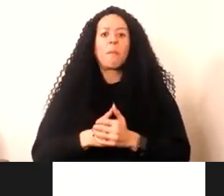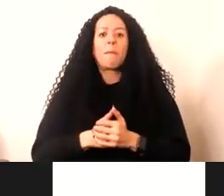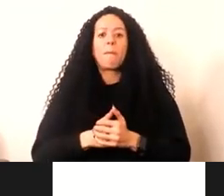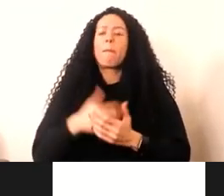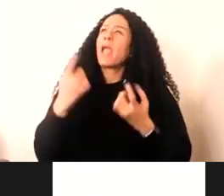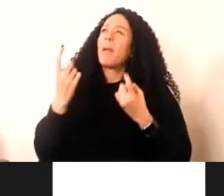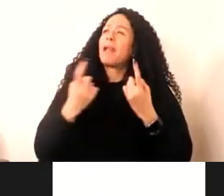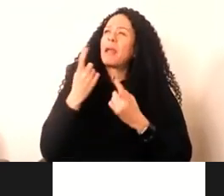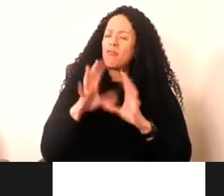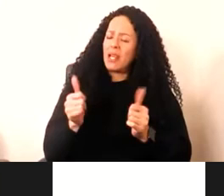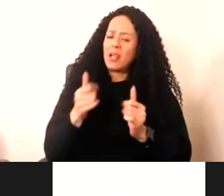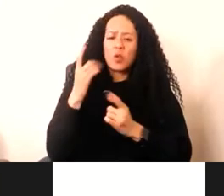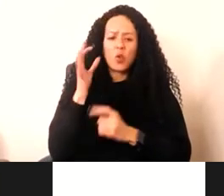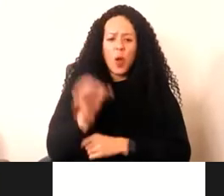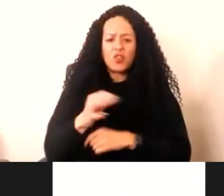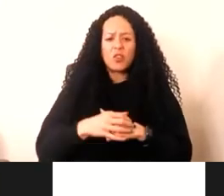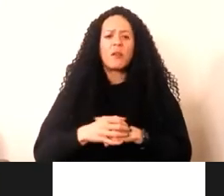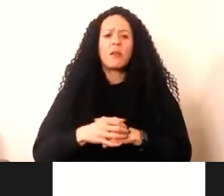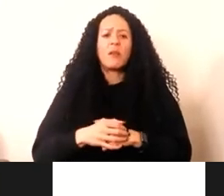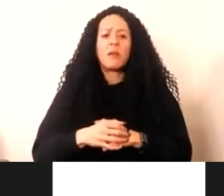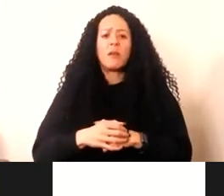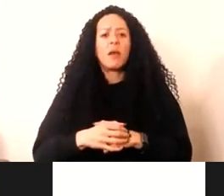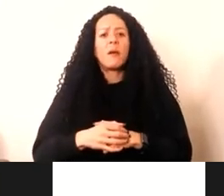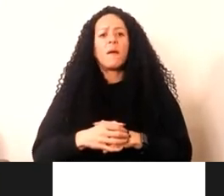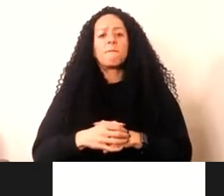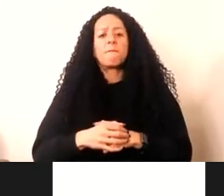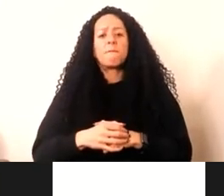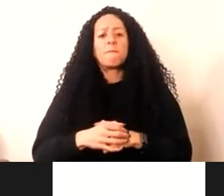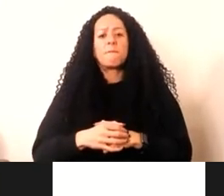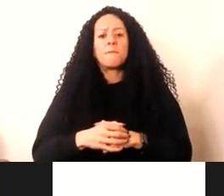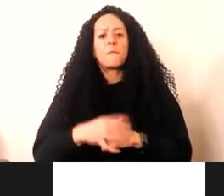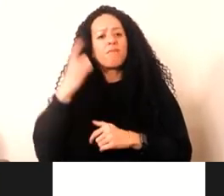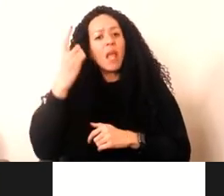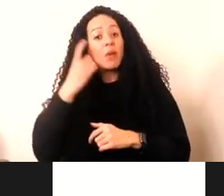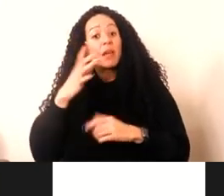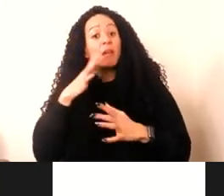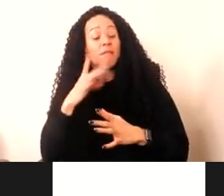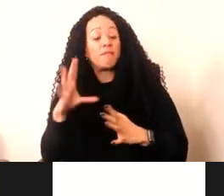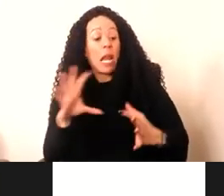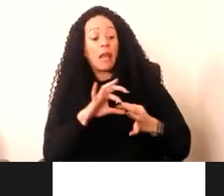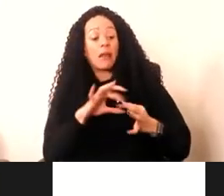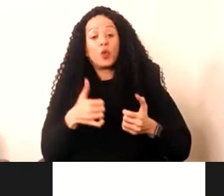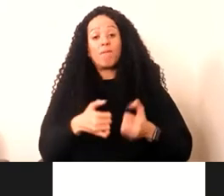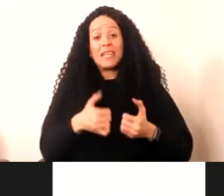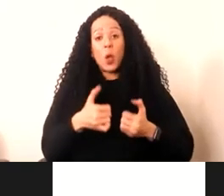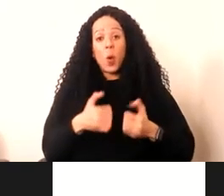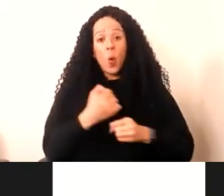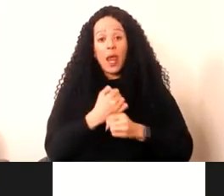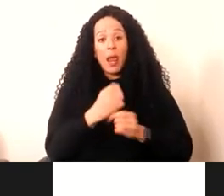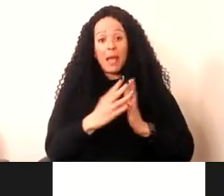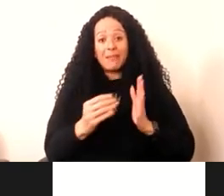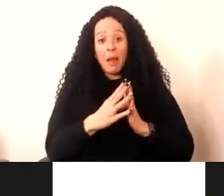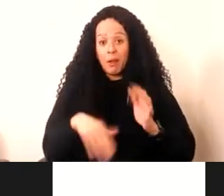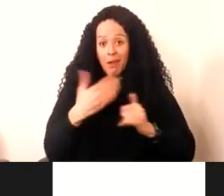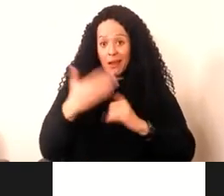a really good question. And I was thinking in relation to just the video game example that I just that I ended with where you